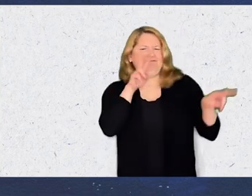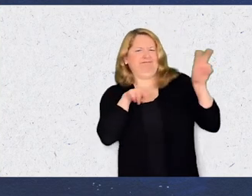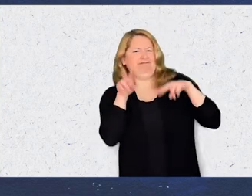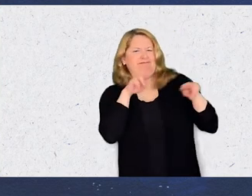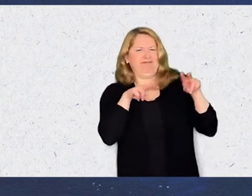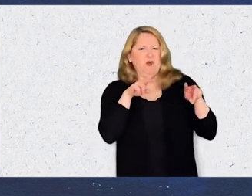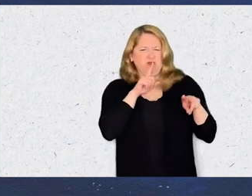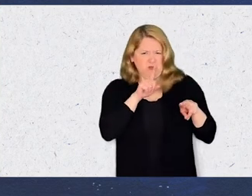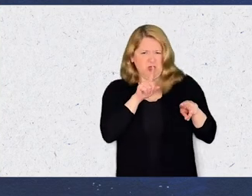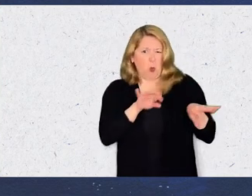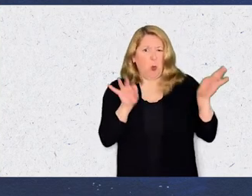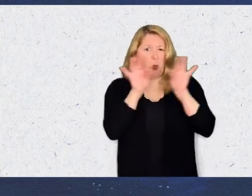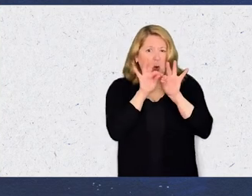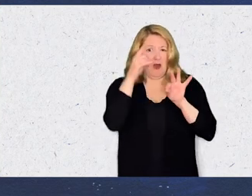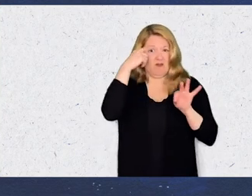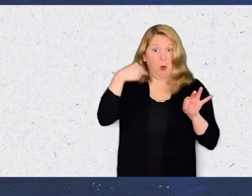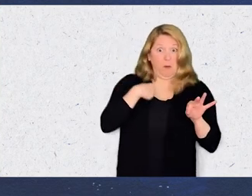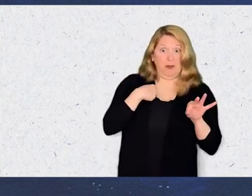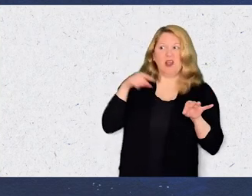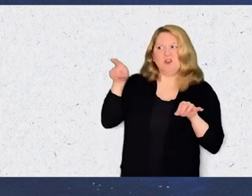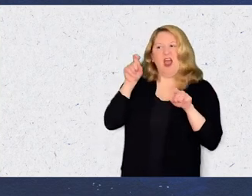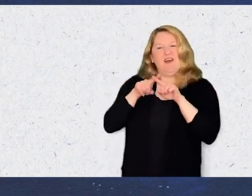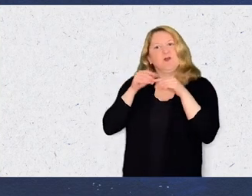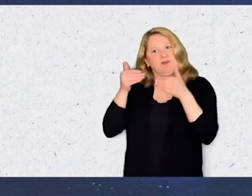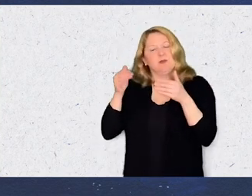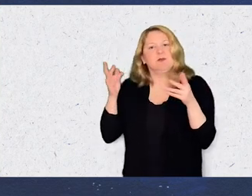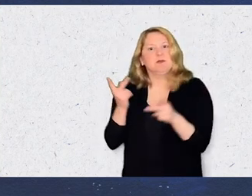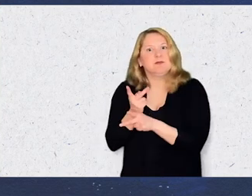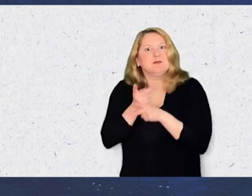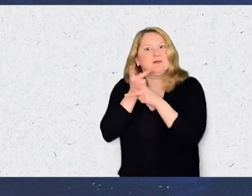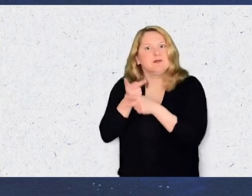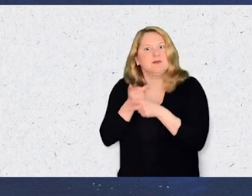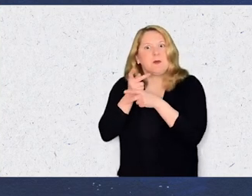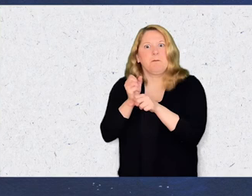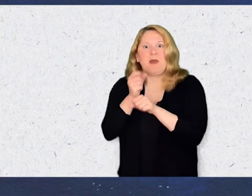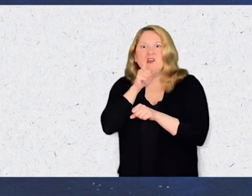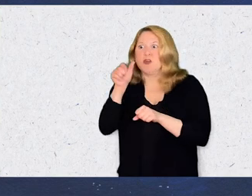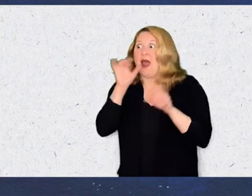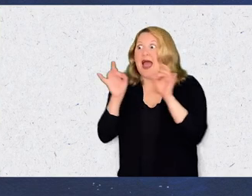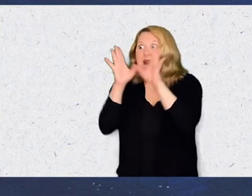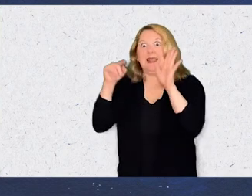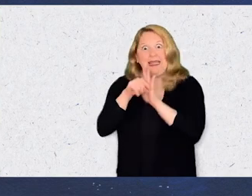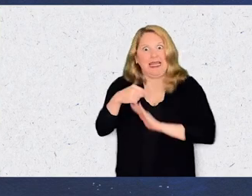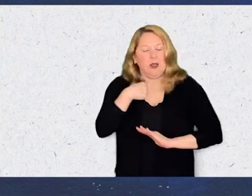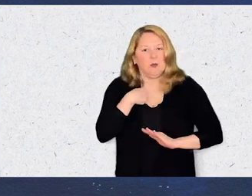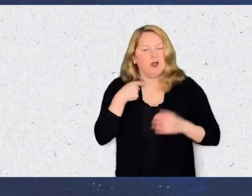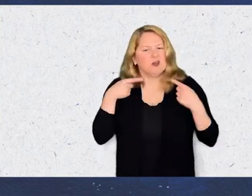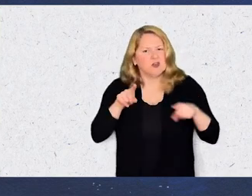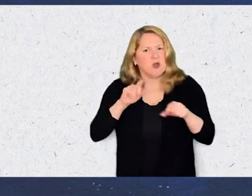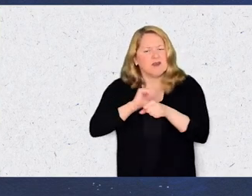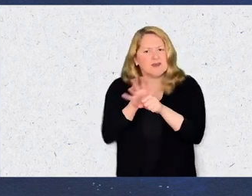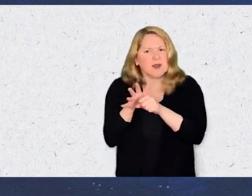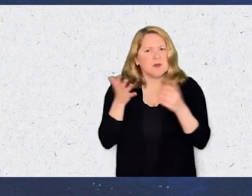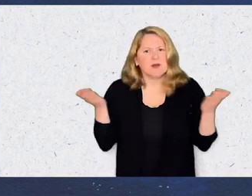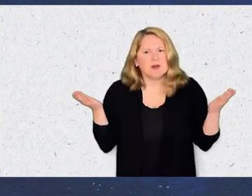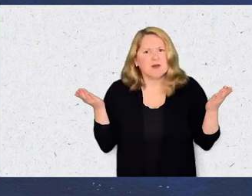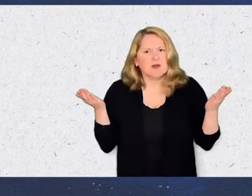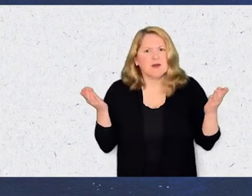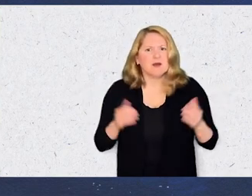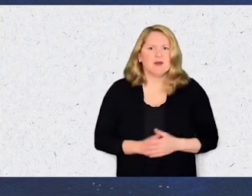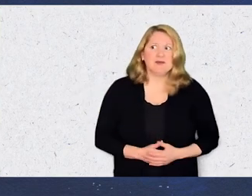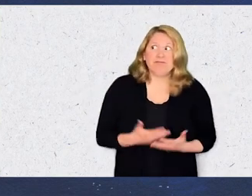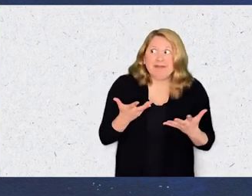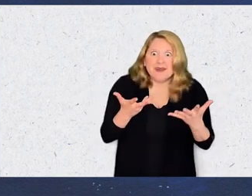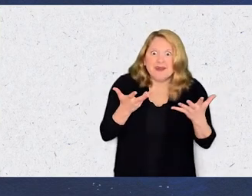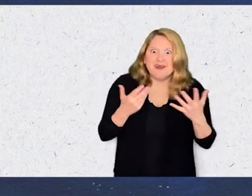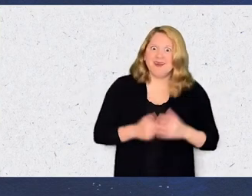debating whether or not it's actually worth it to take precautions to make sure you don't accidentally kill me during the pandemic.